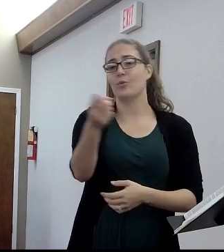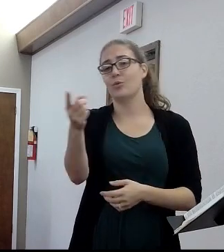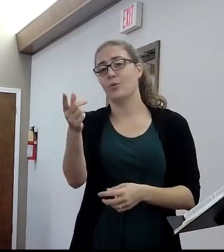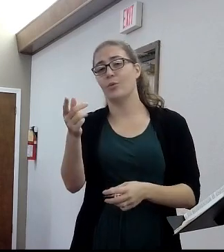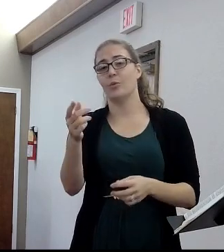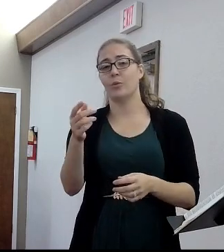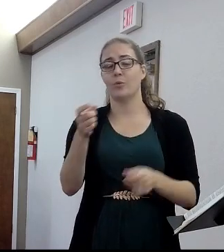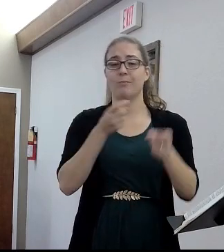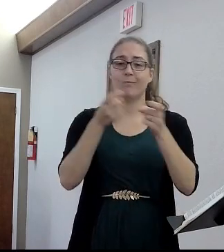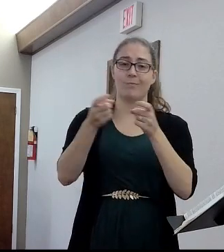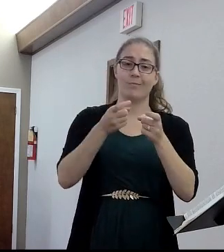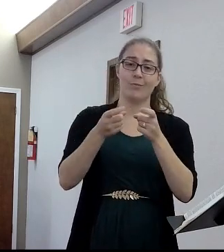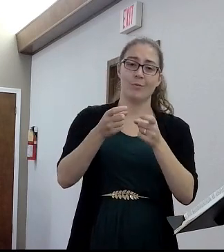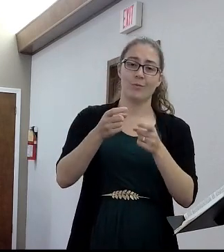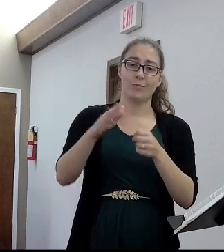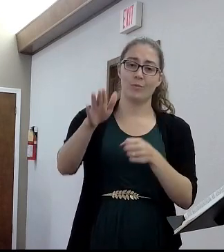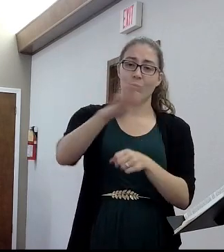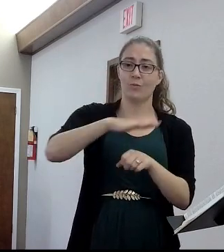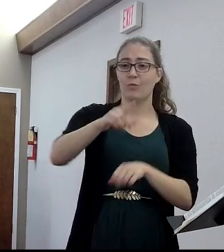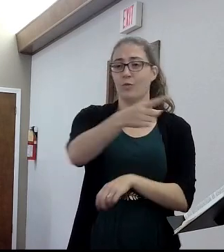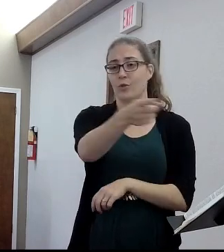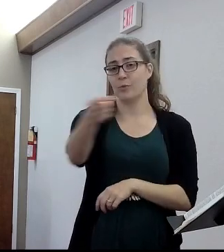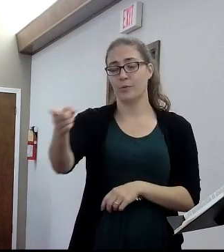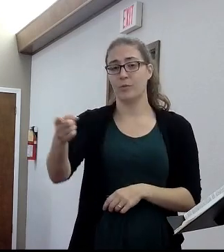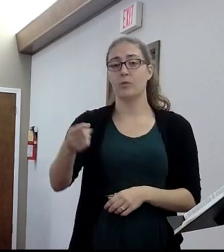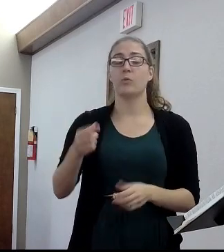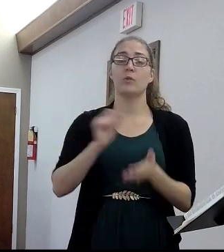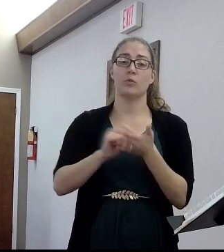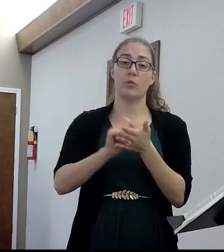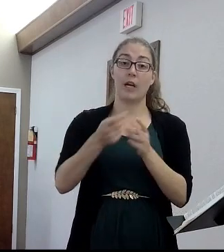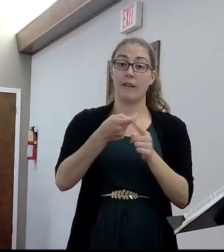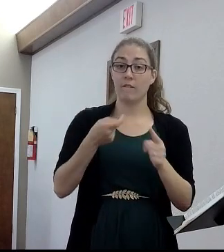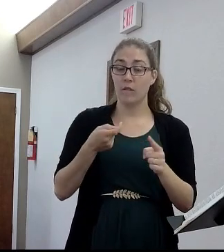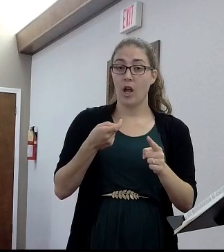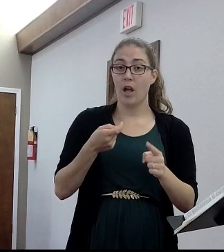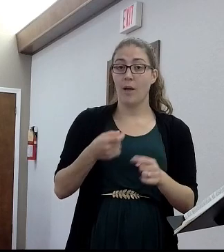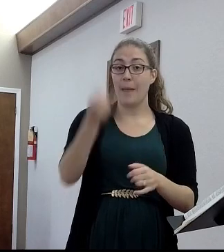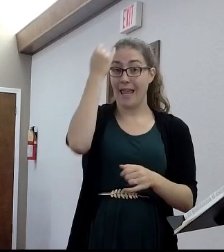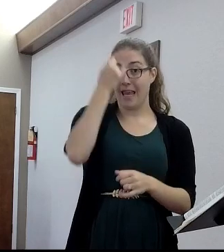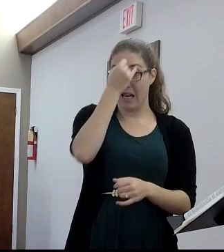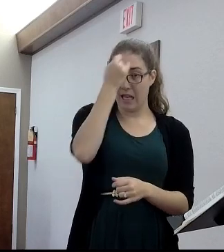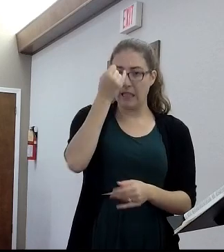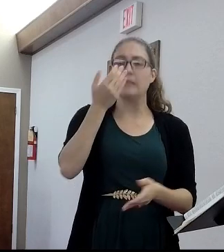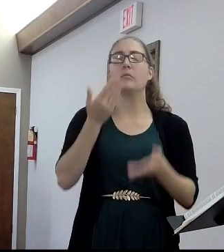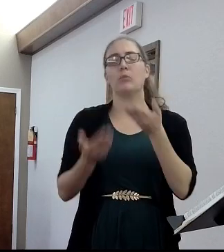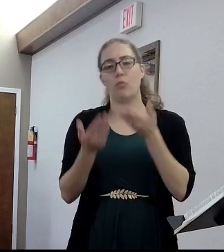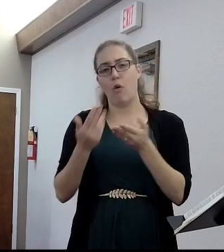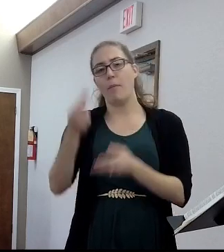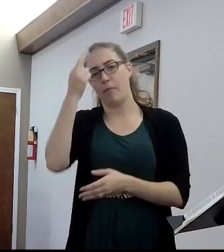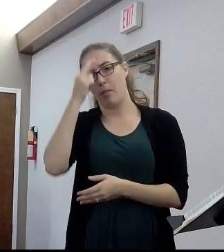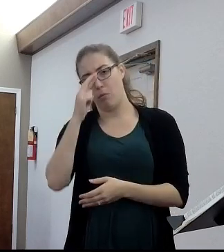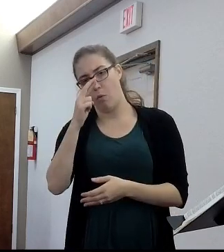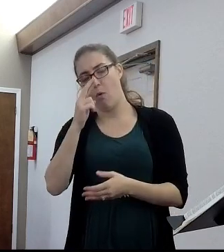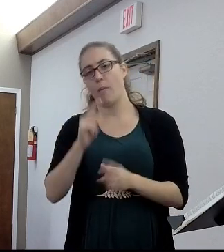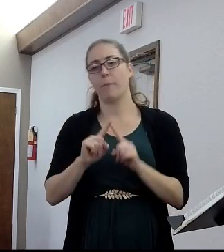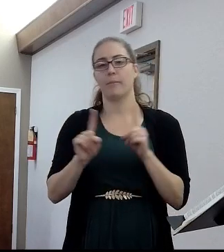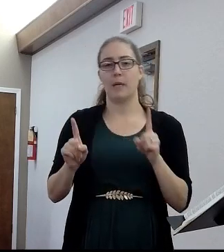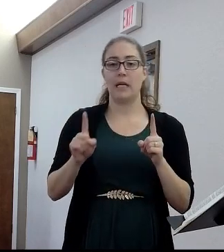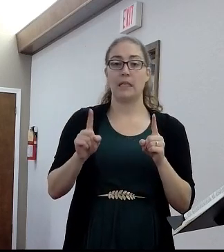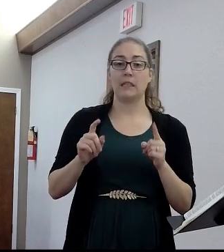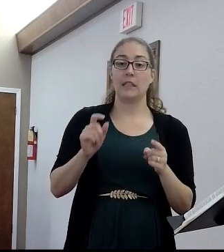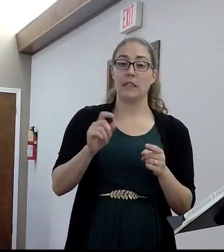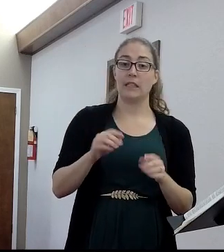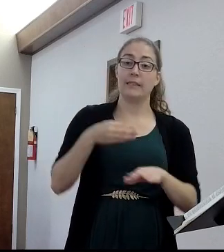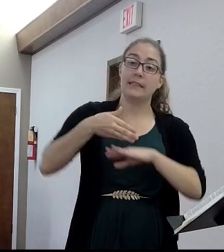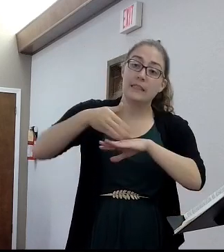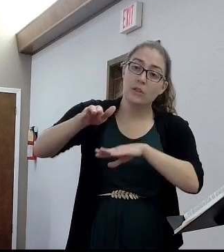Italy, probably Rome. But, nevertheless, he's writing to Hebrews,